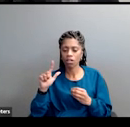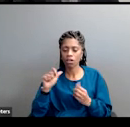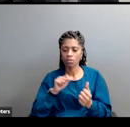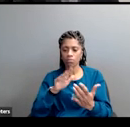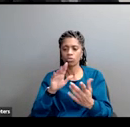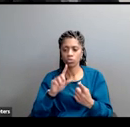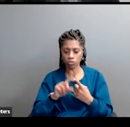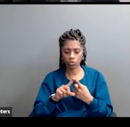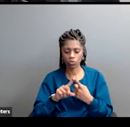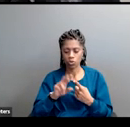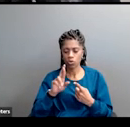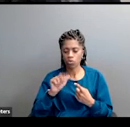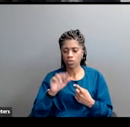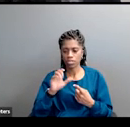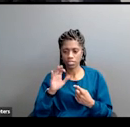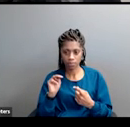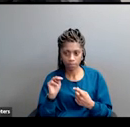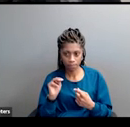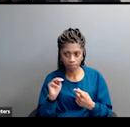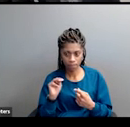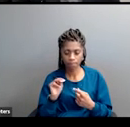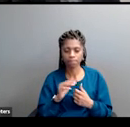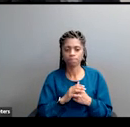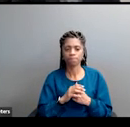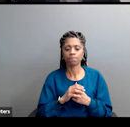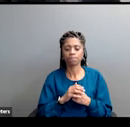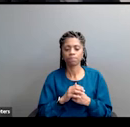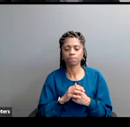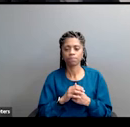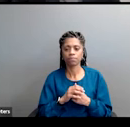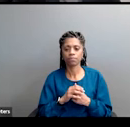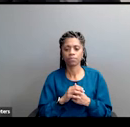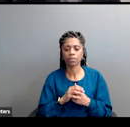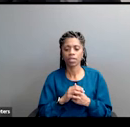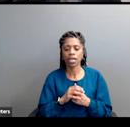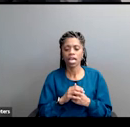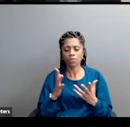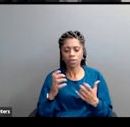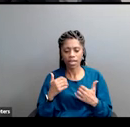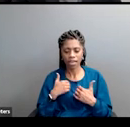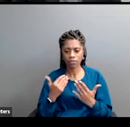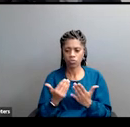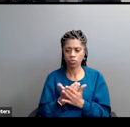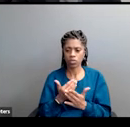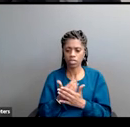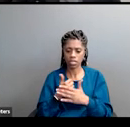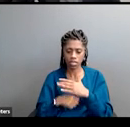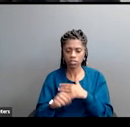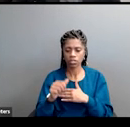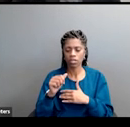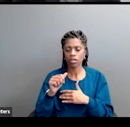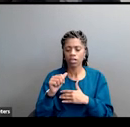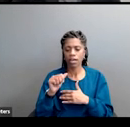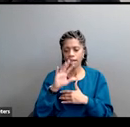conception of racism that pulled together newly emancipated African-Americans and the white poor